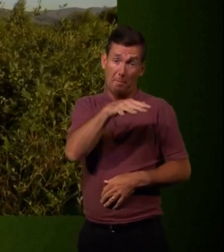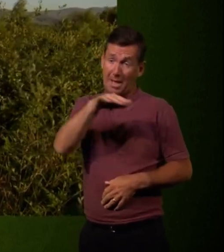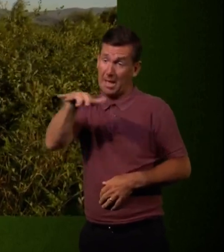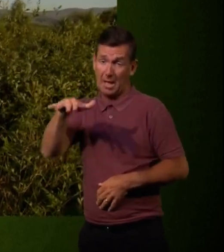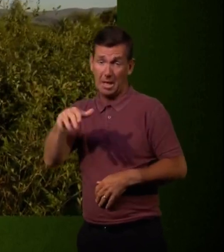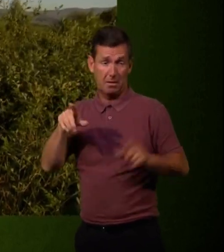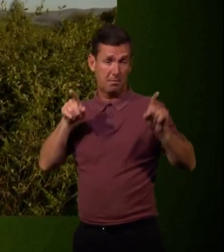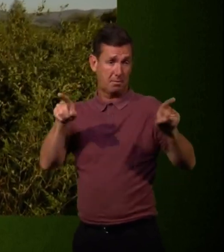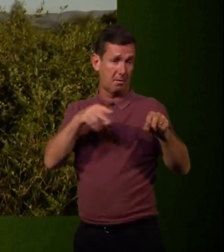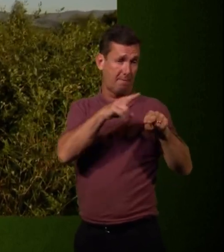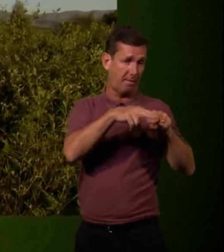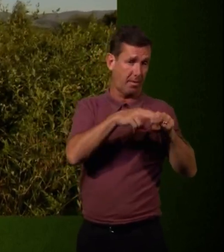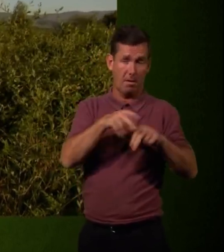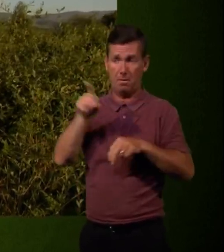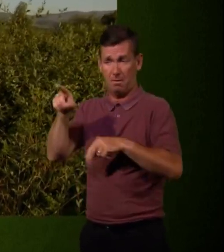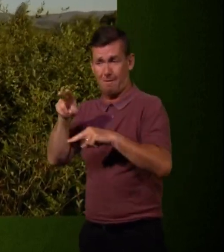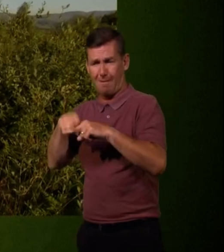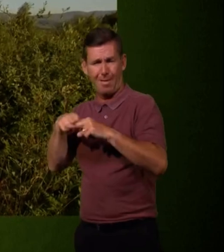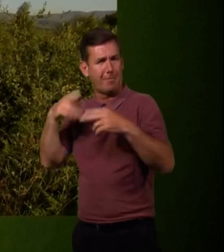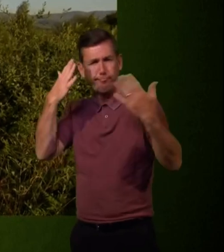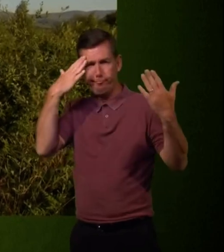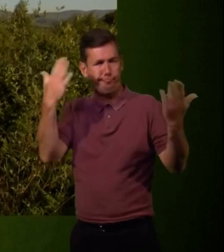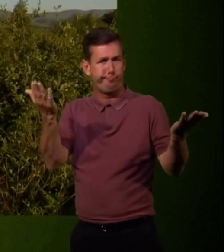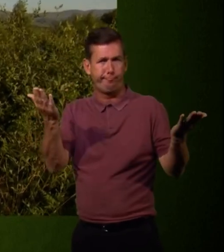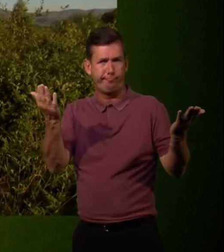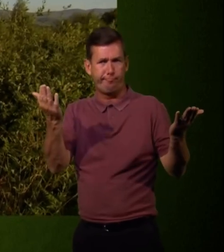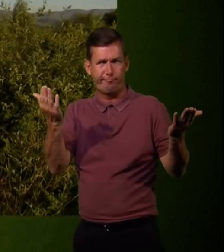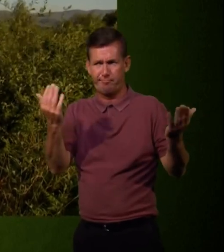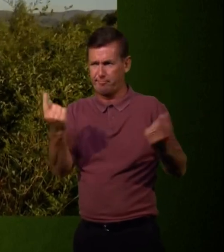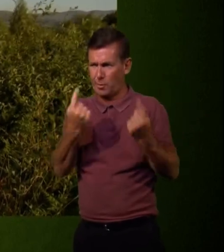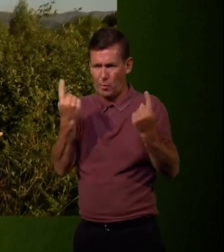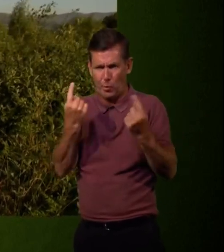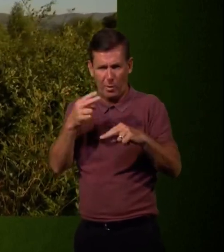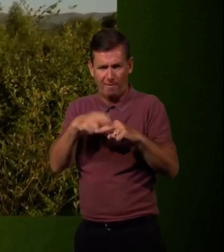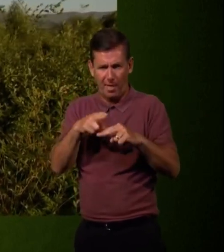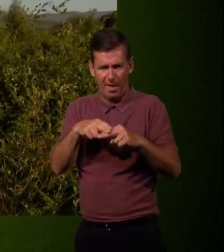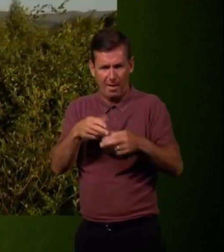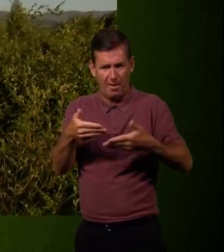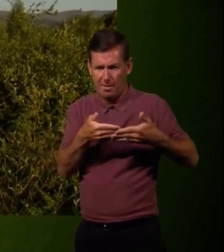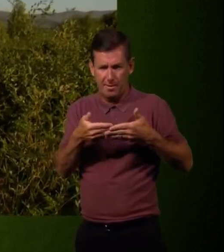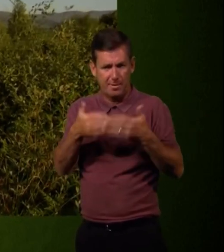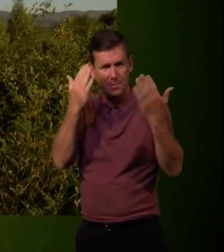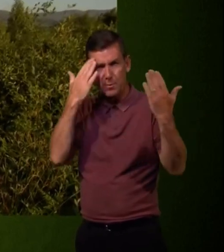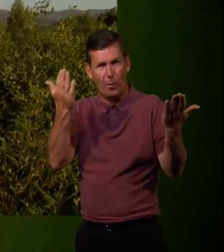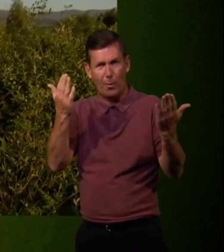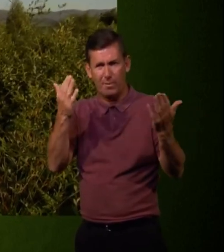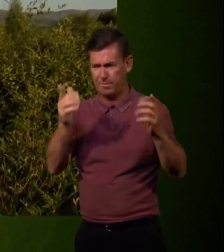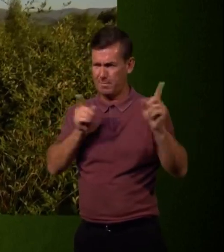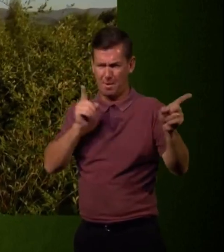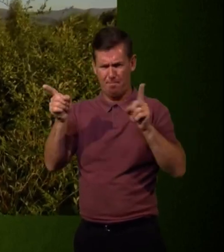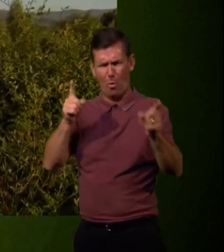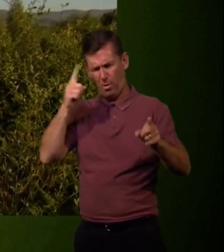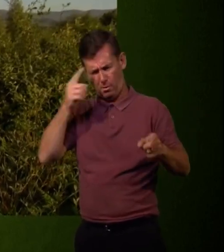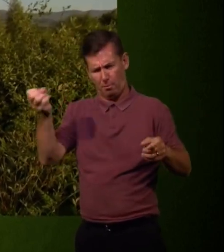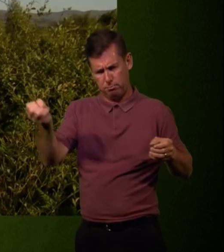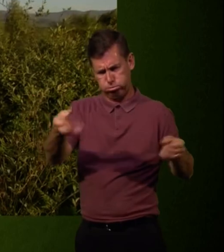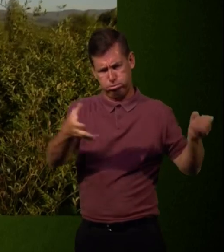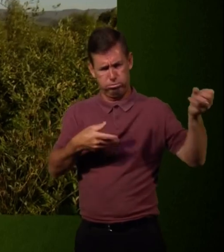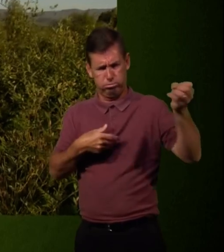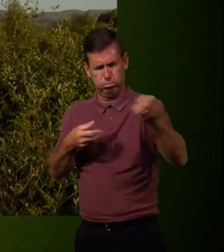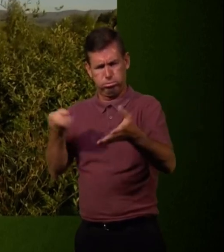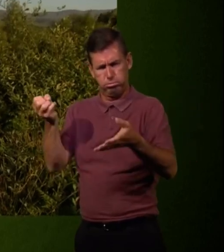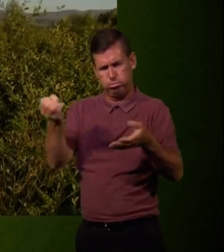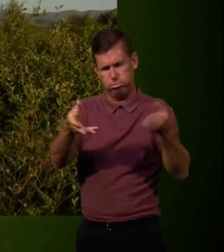from both males. But unfortunately this is a case of who's the daddy. Nobody knows. So both males continue to provision and help that